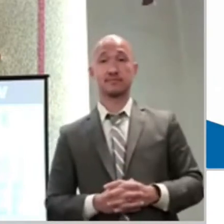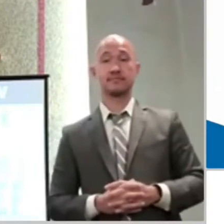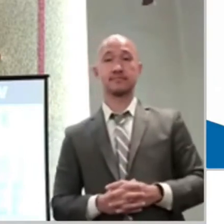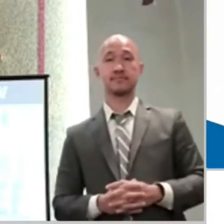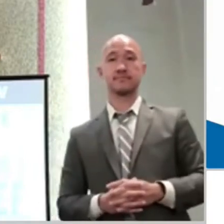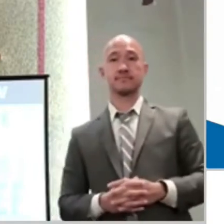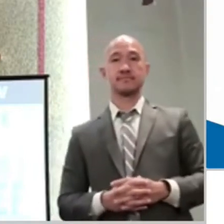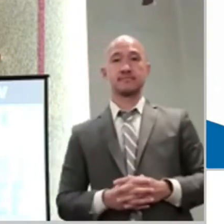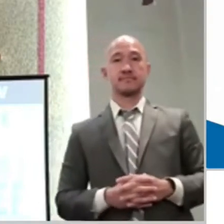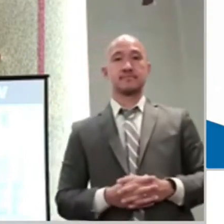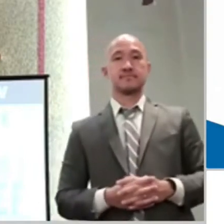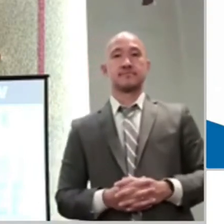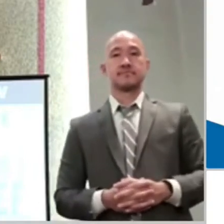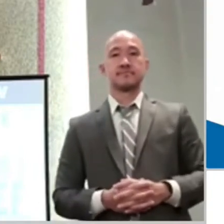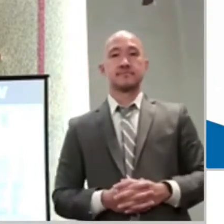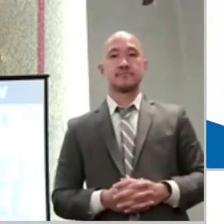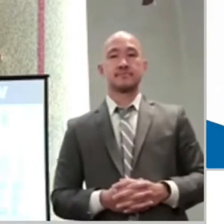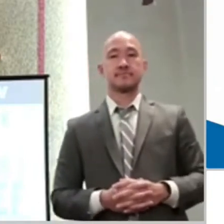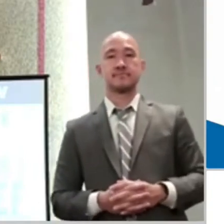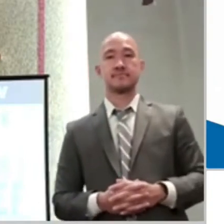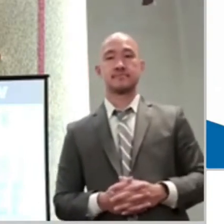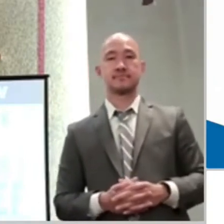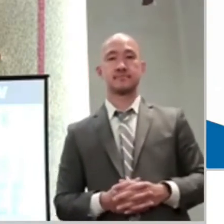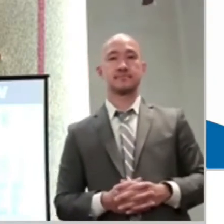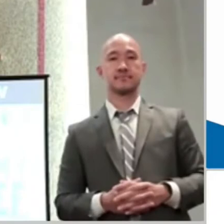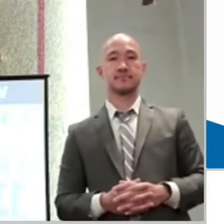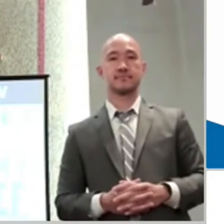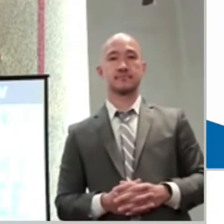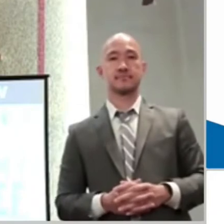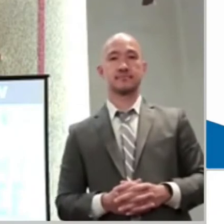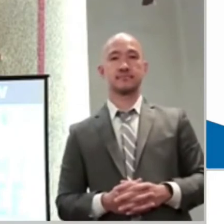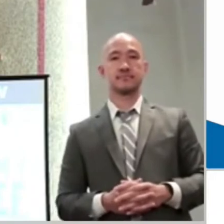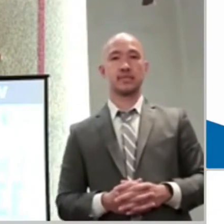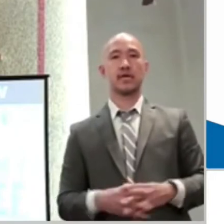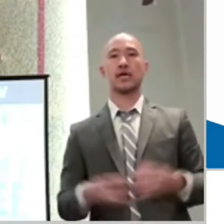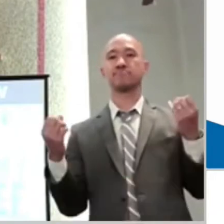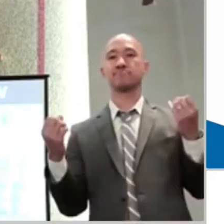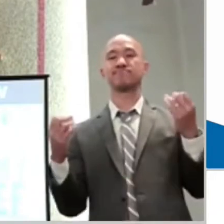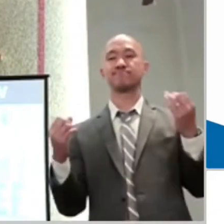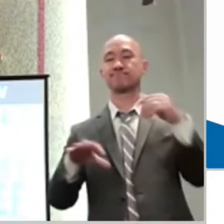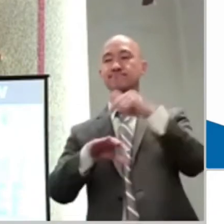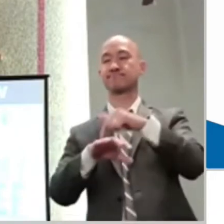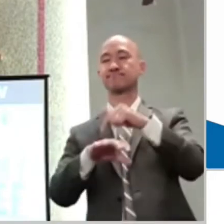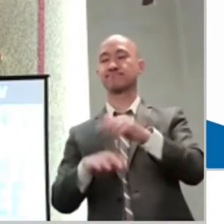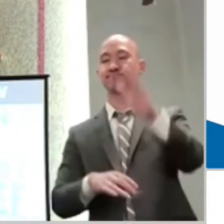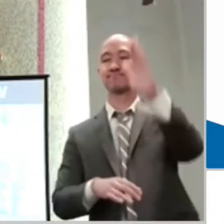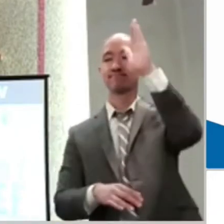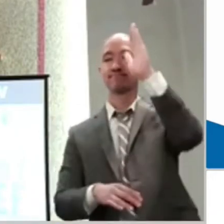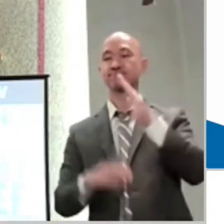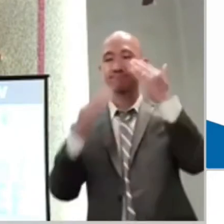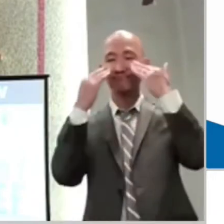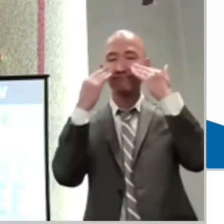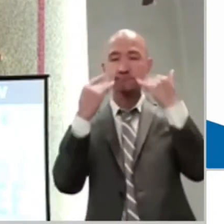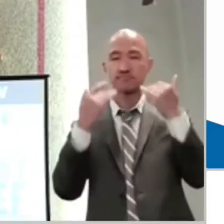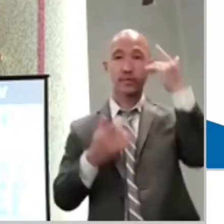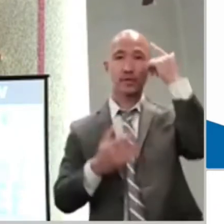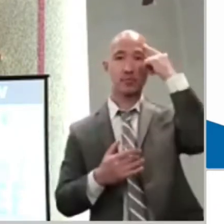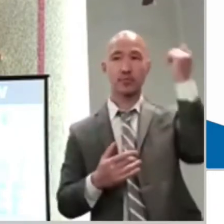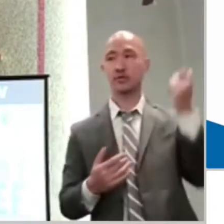is how people just turn their backs on him because they're seeking